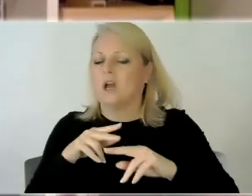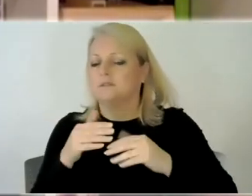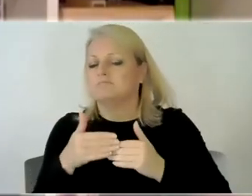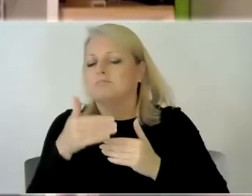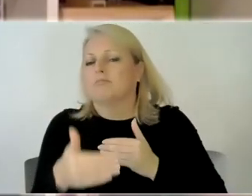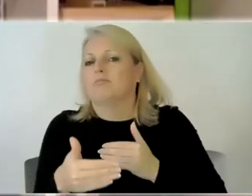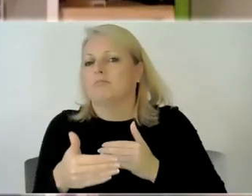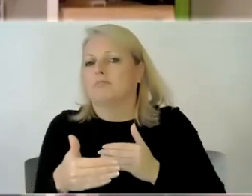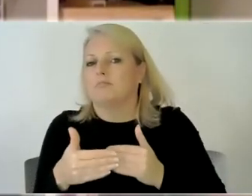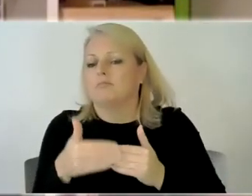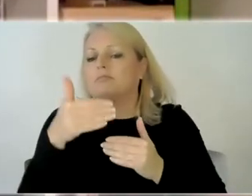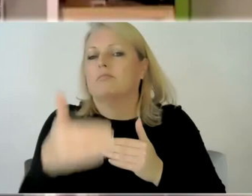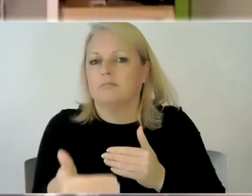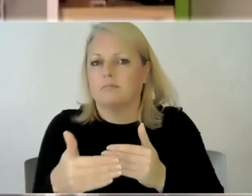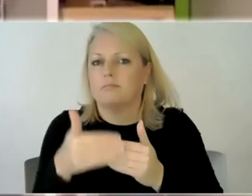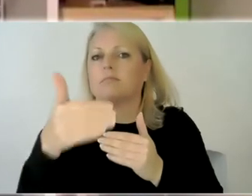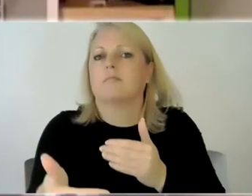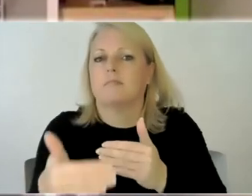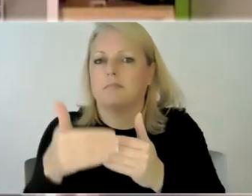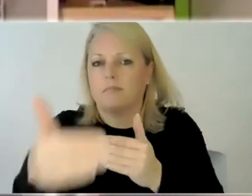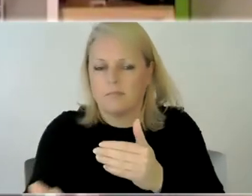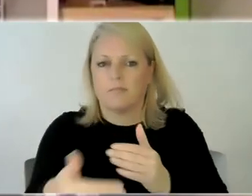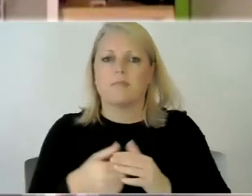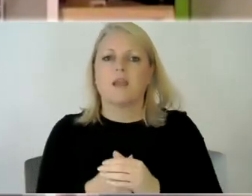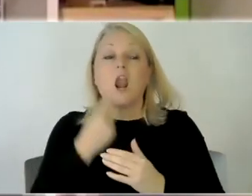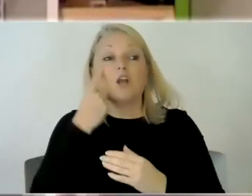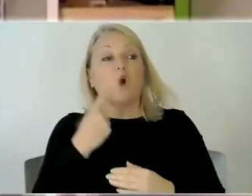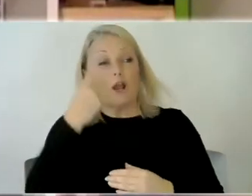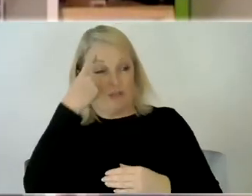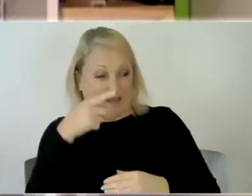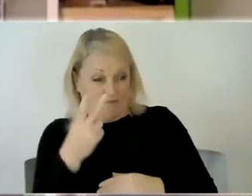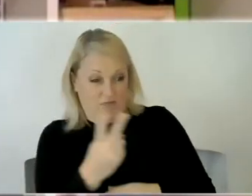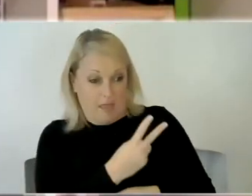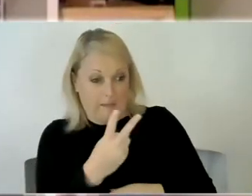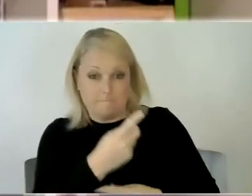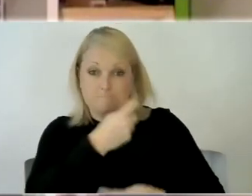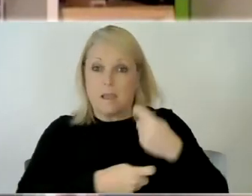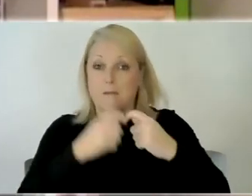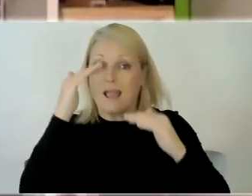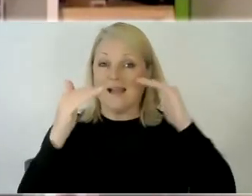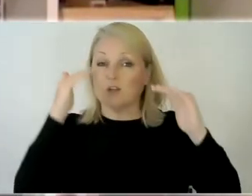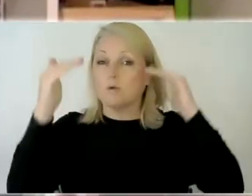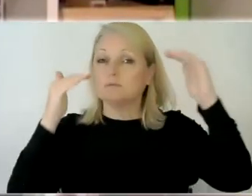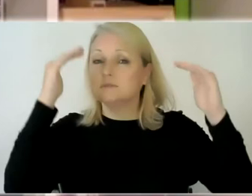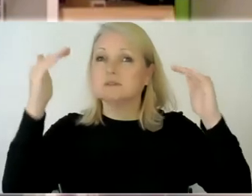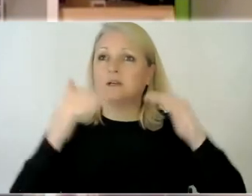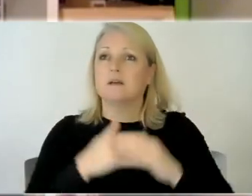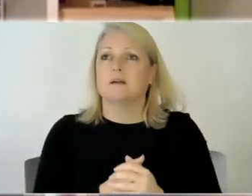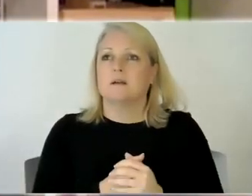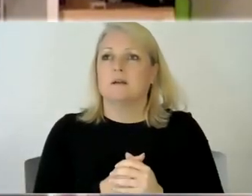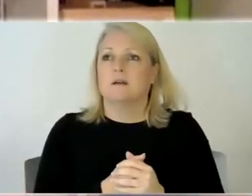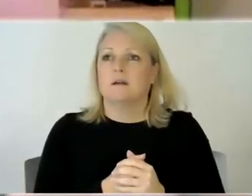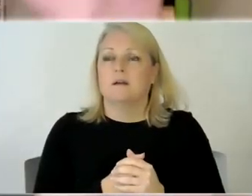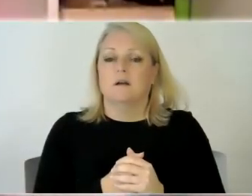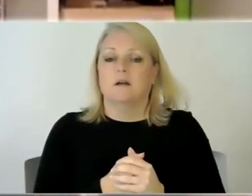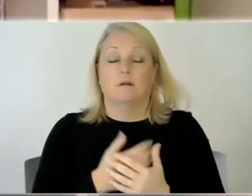um like trying to imagine what they're going to be like as adults is uh you know feels like